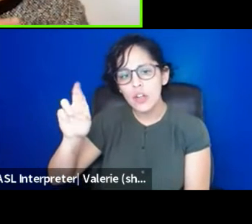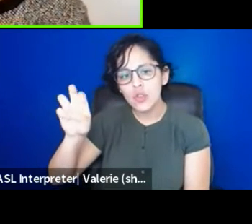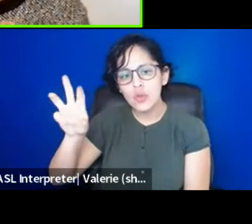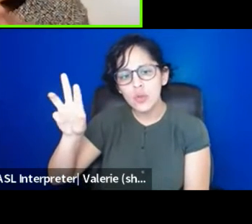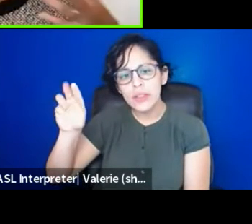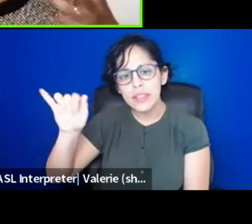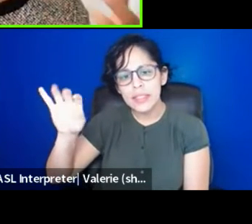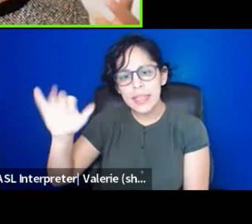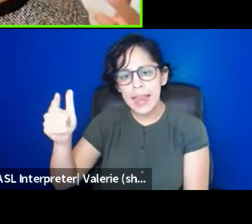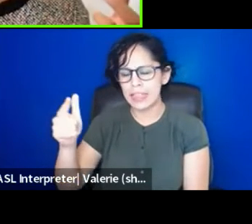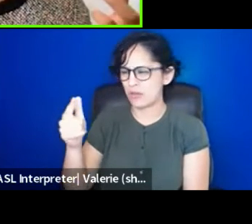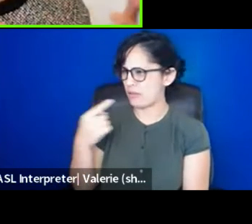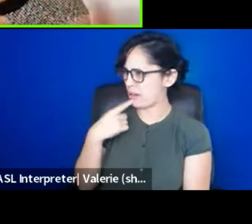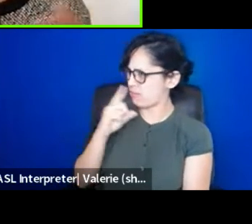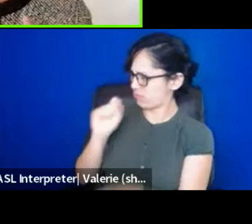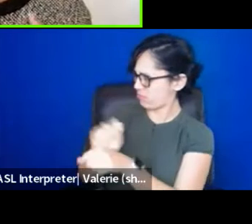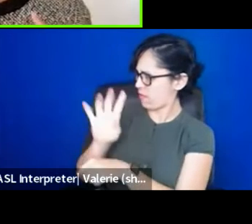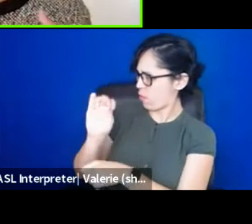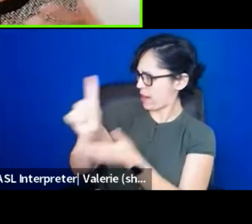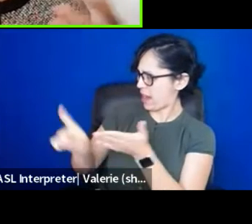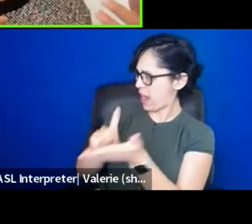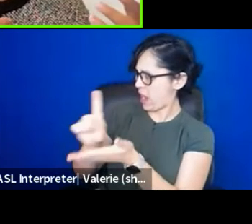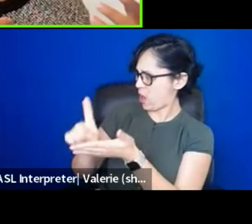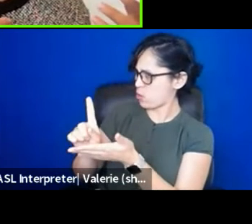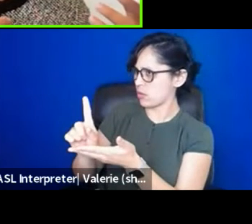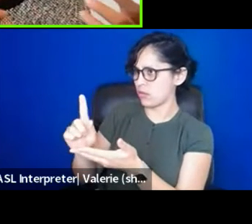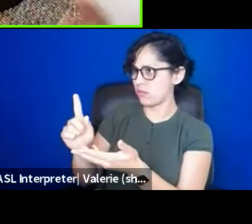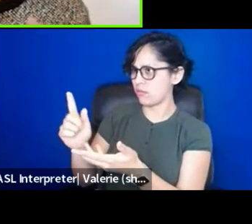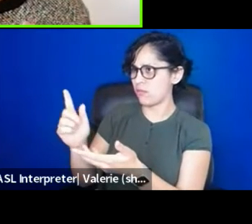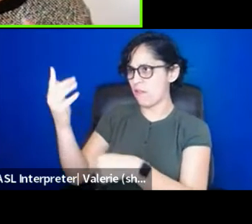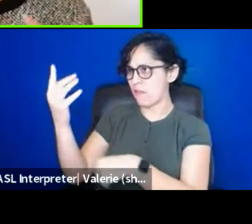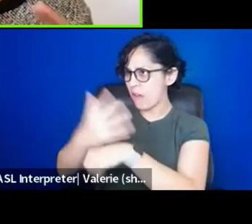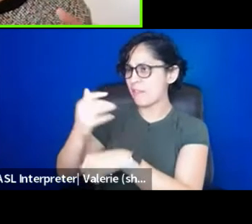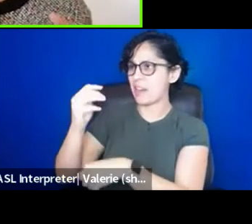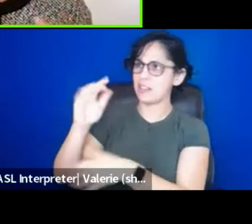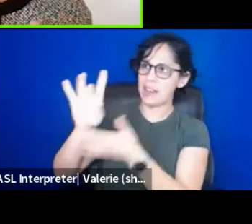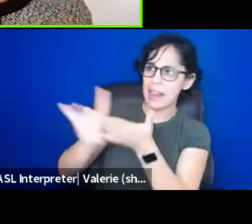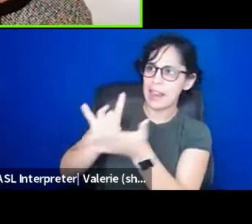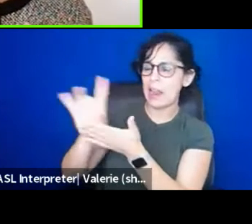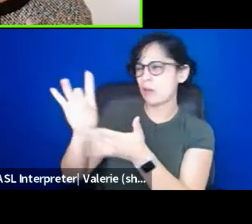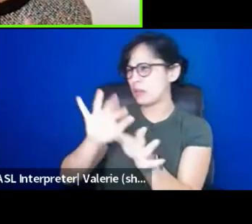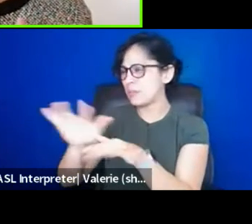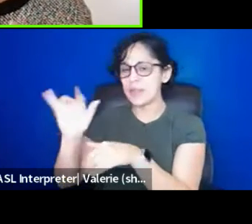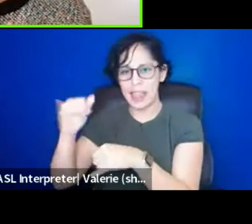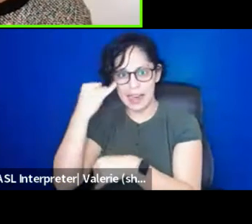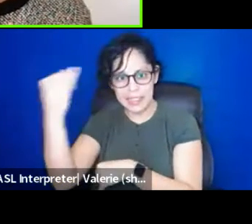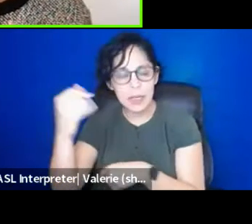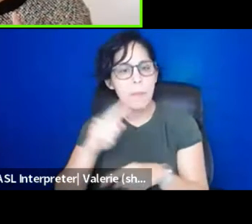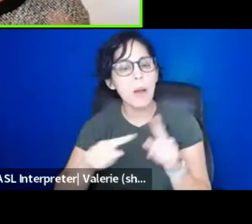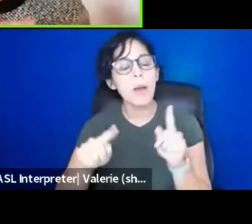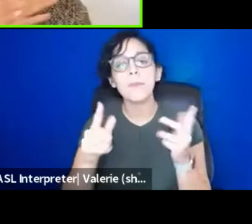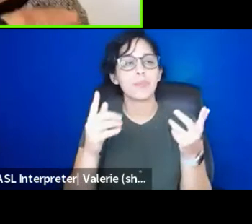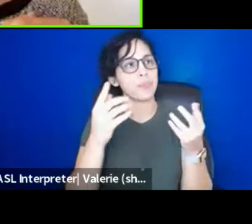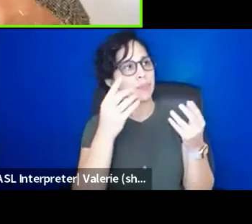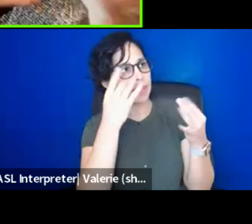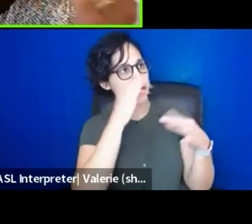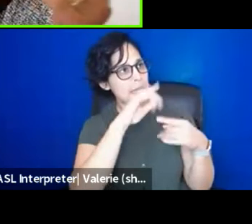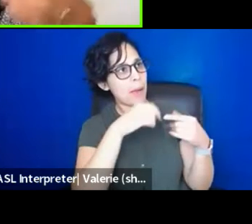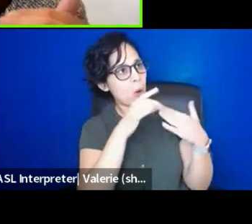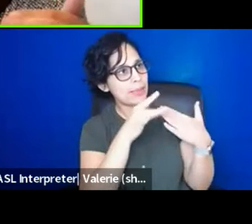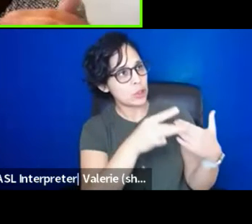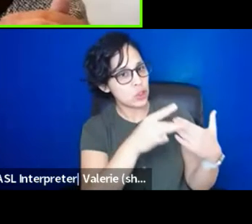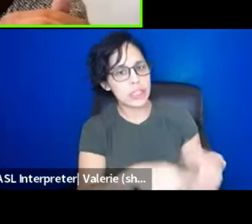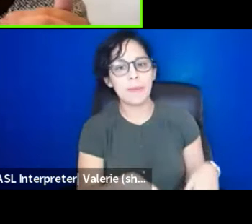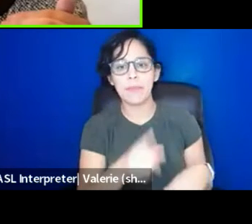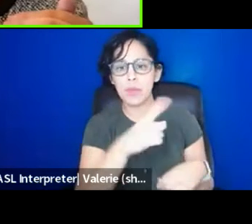to the five day. Anyhow, all of those before I thought about it in terms of leadership, best practices, it just felt like, well, this is